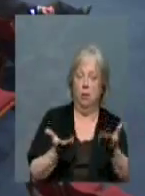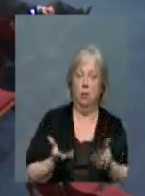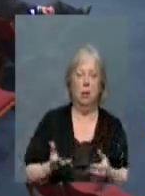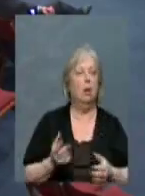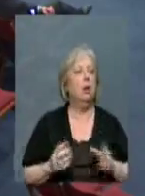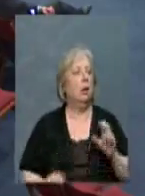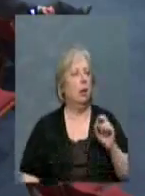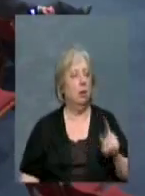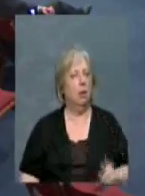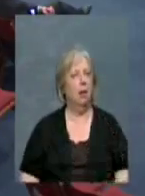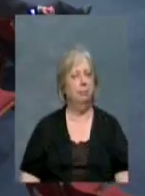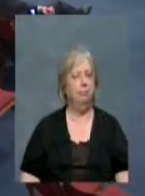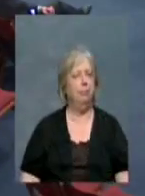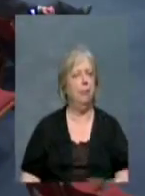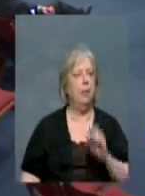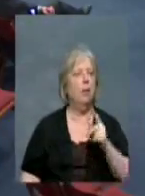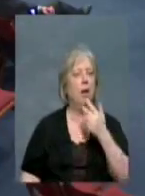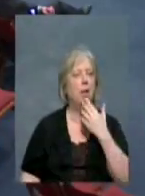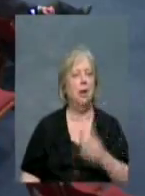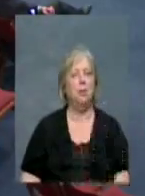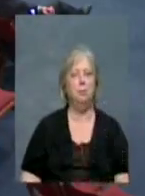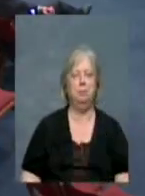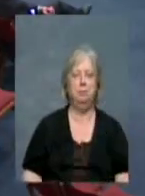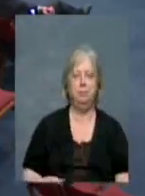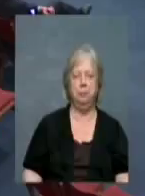Okay. Okay. Thank you.